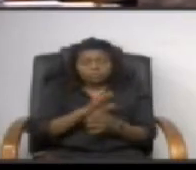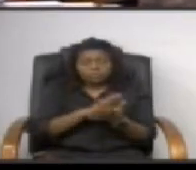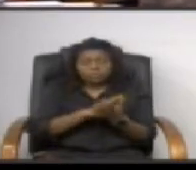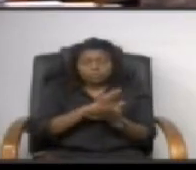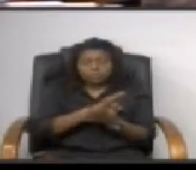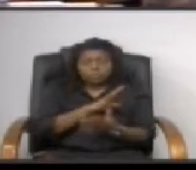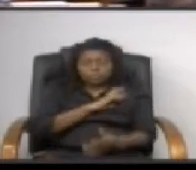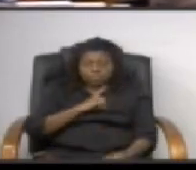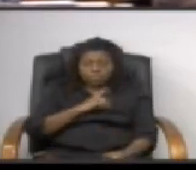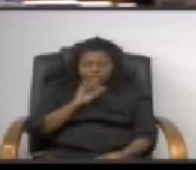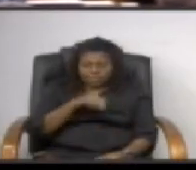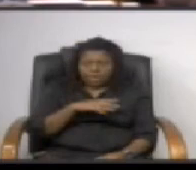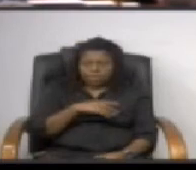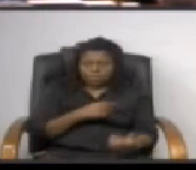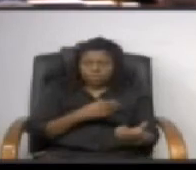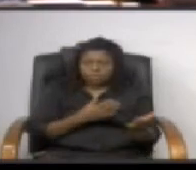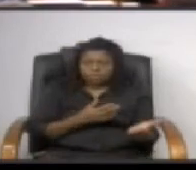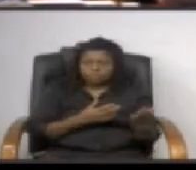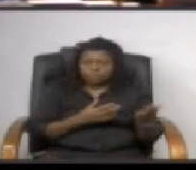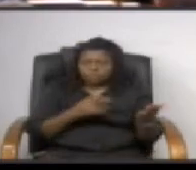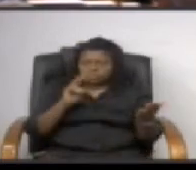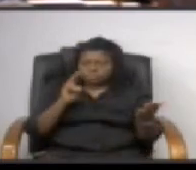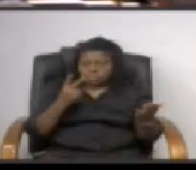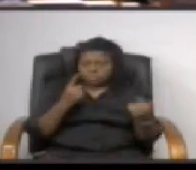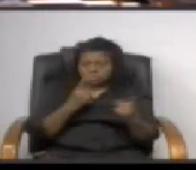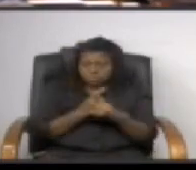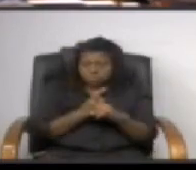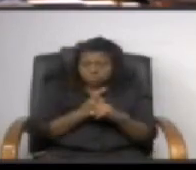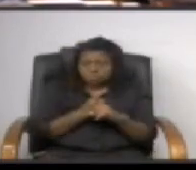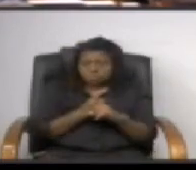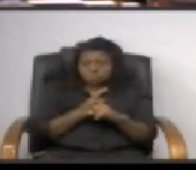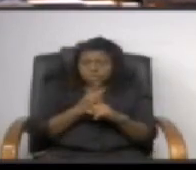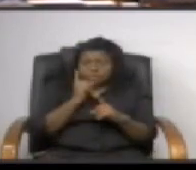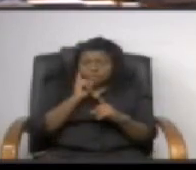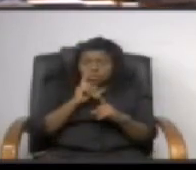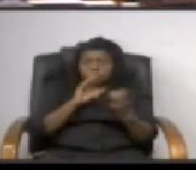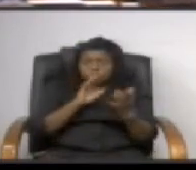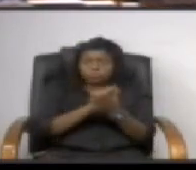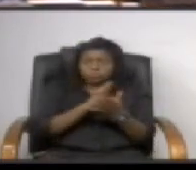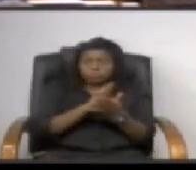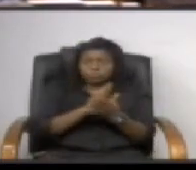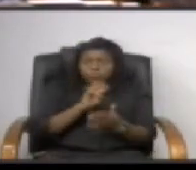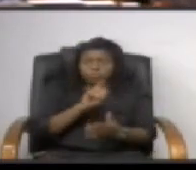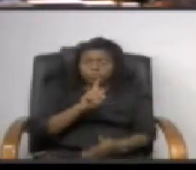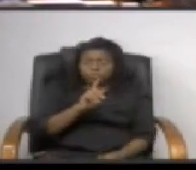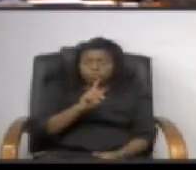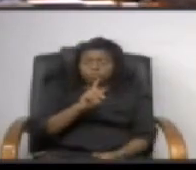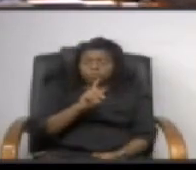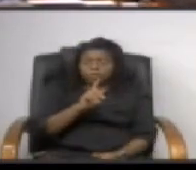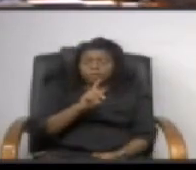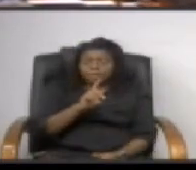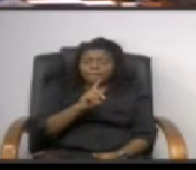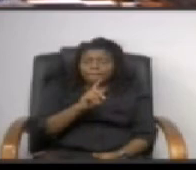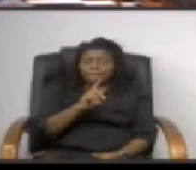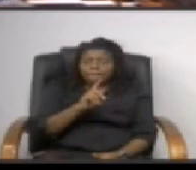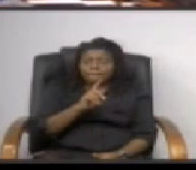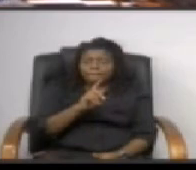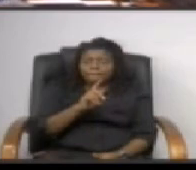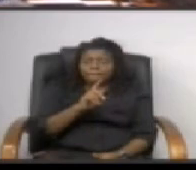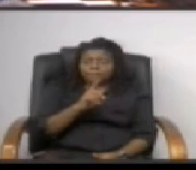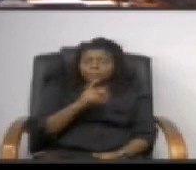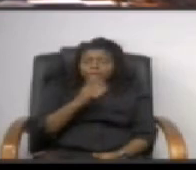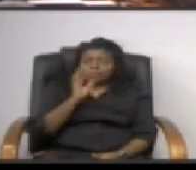a motion and it was seconded to uh draft a letter to the school board to uh to ask for greater